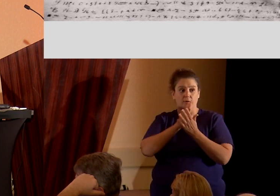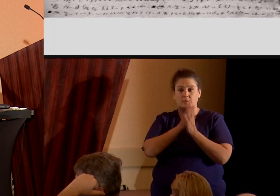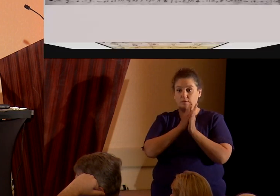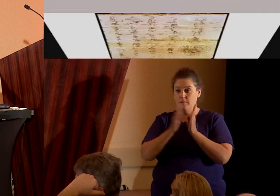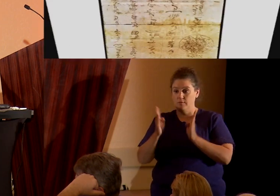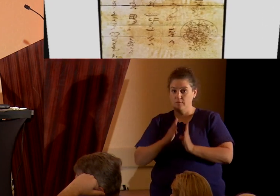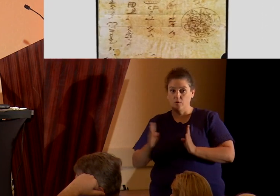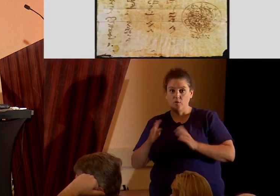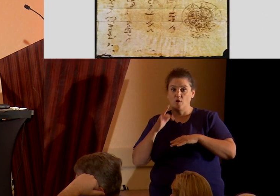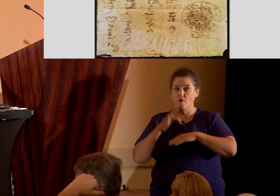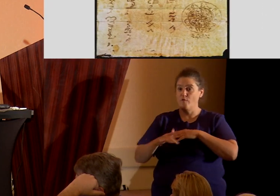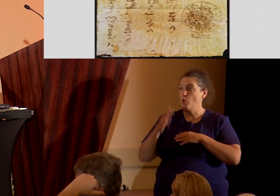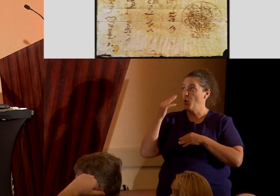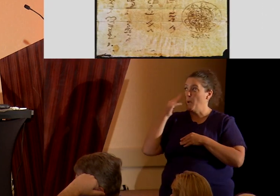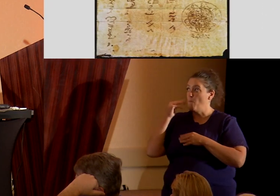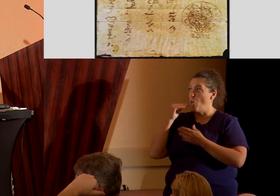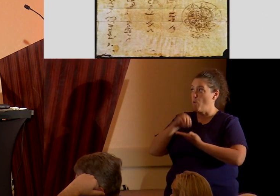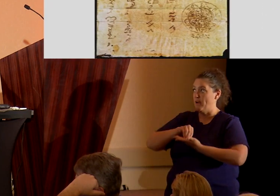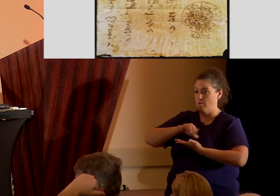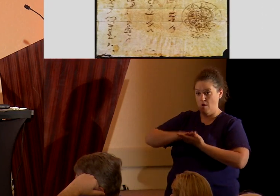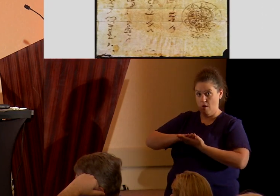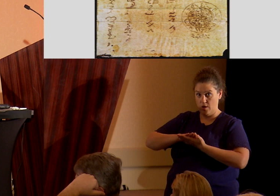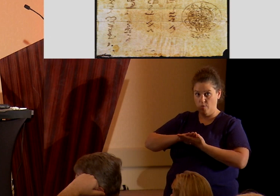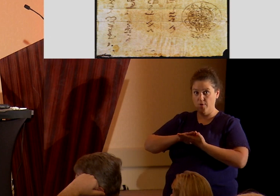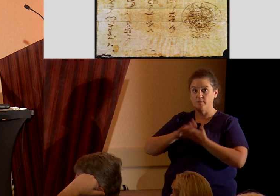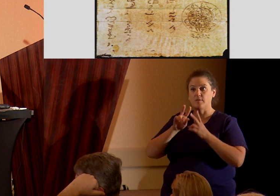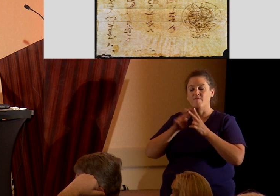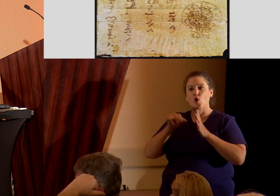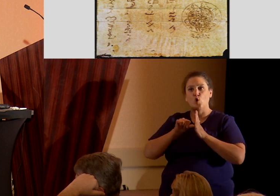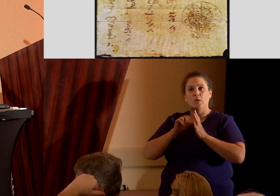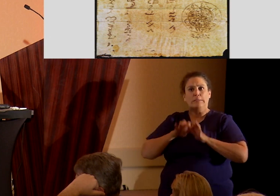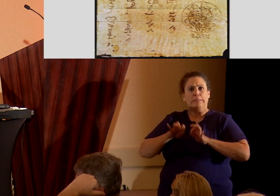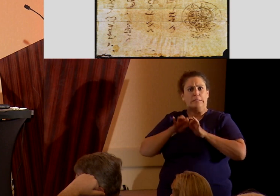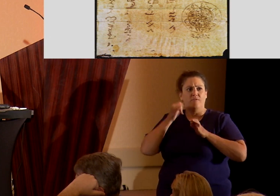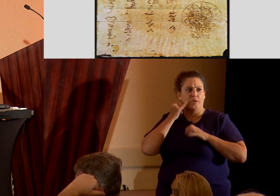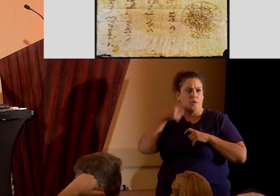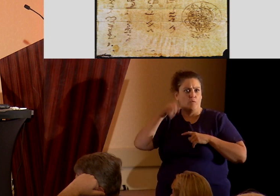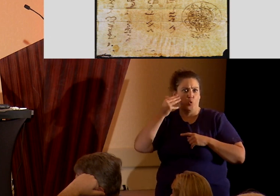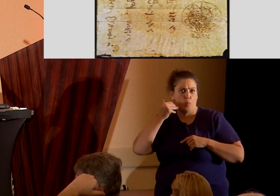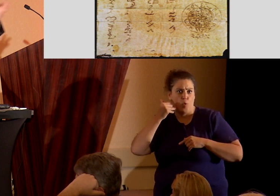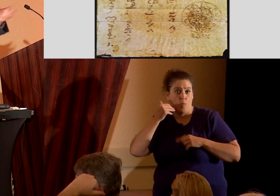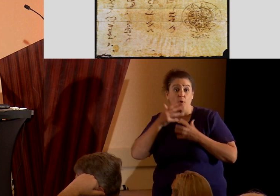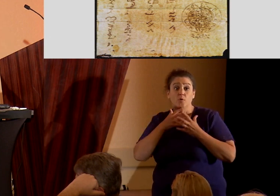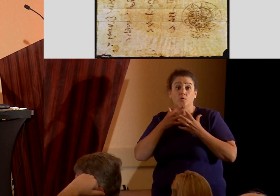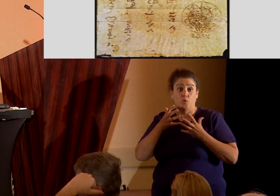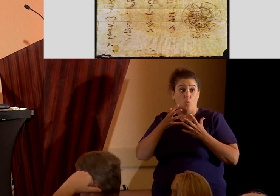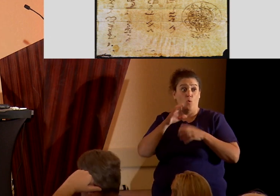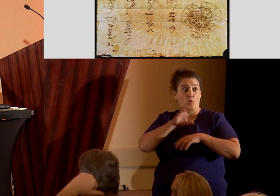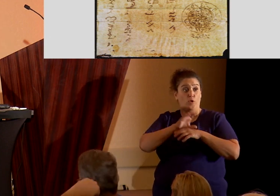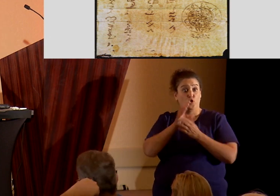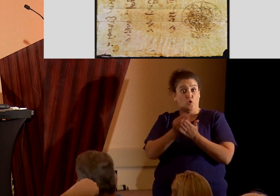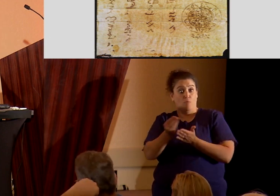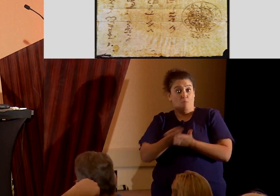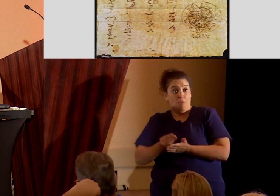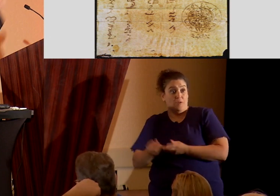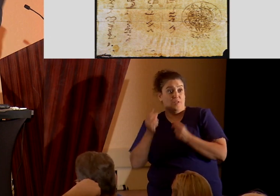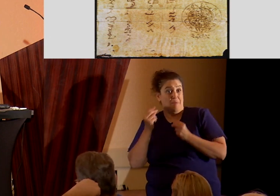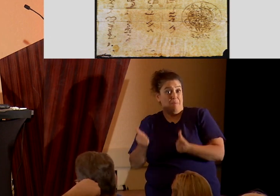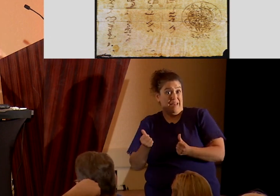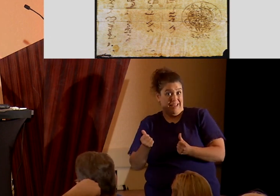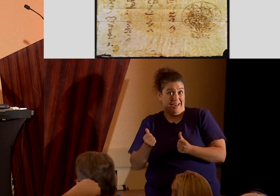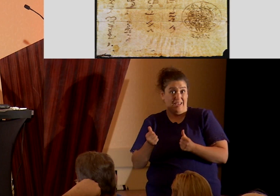uh, early Mormon documents. Very significant if you're a Mormon. So significant that the church bought most of them up immediately